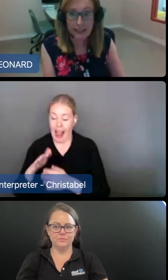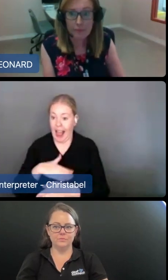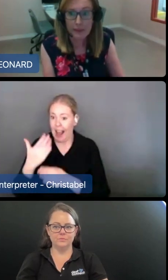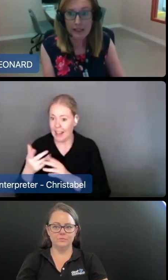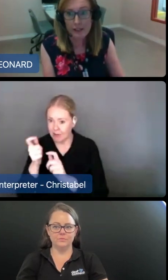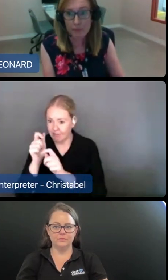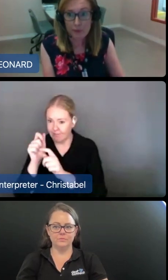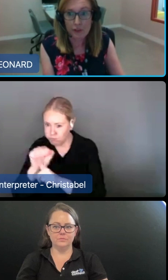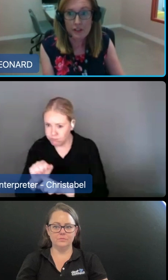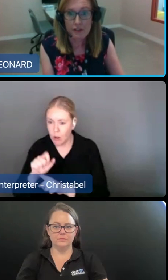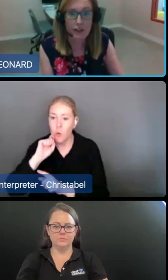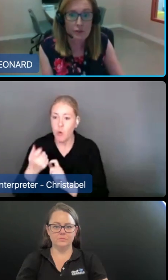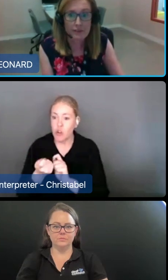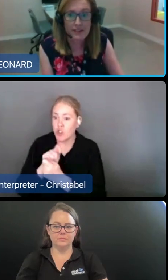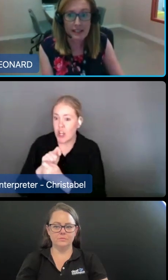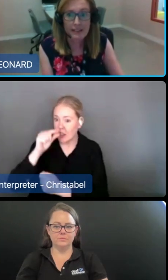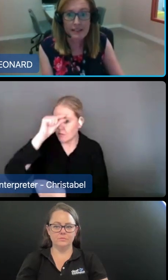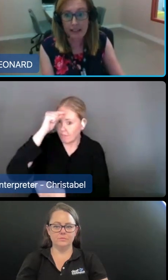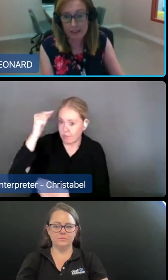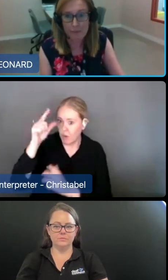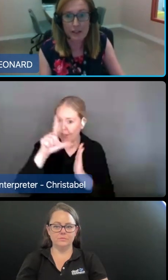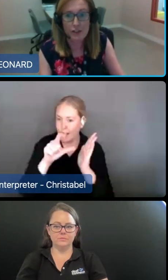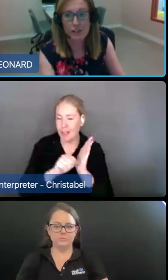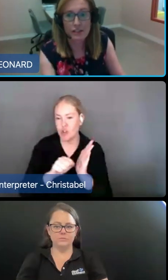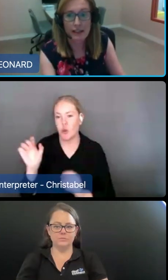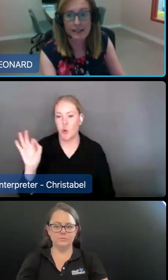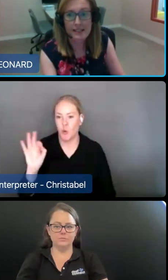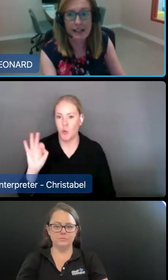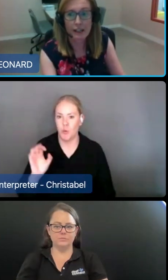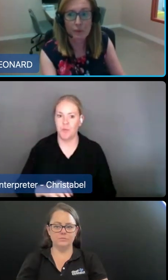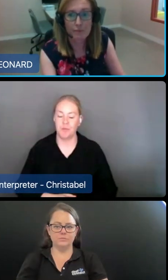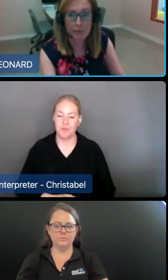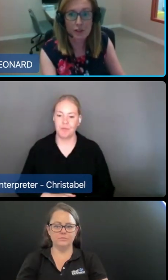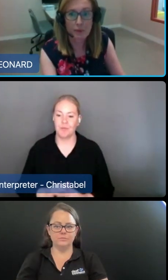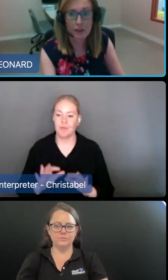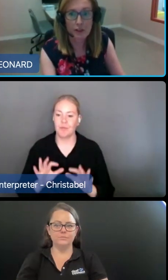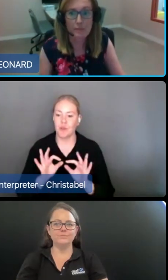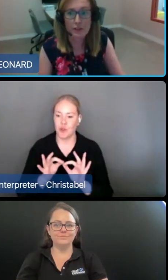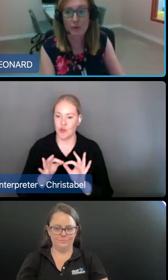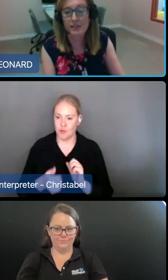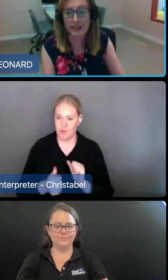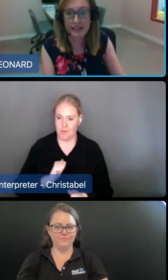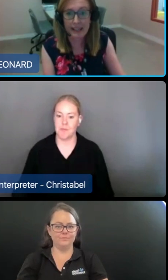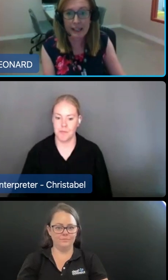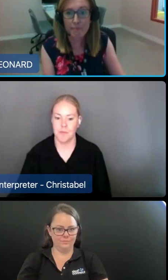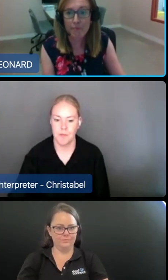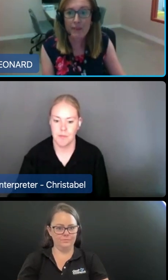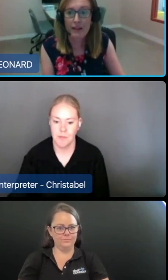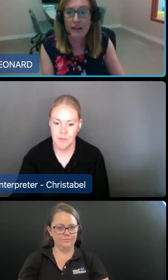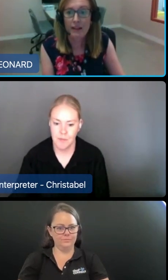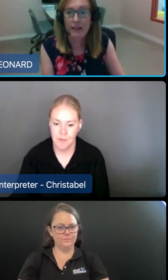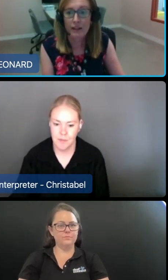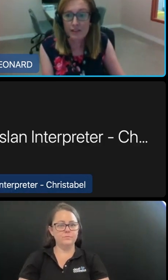Now that government has approved the final draft of the standards, and as I mentioned at the start, we've published them on the department's website today,